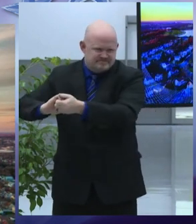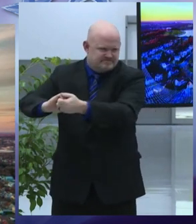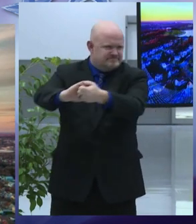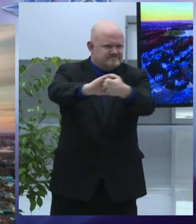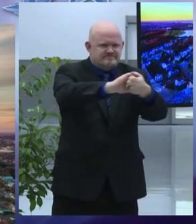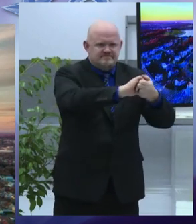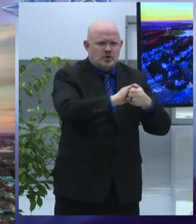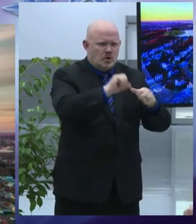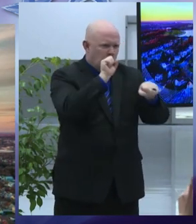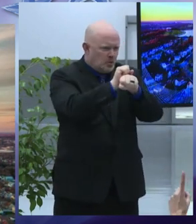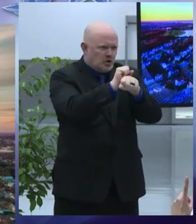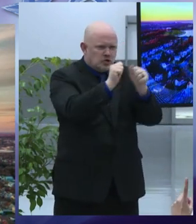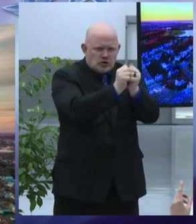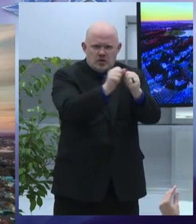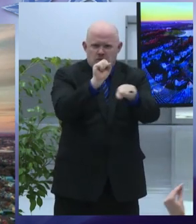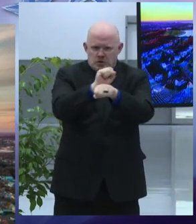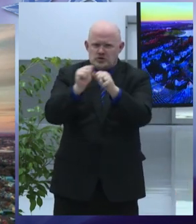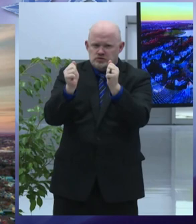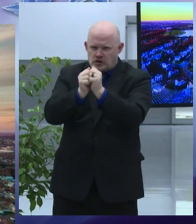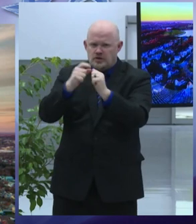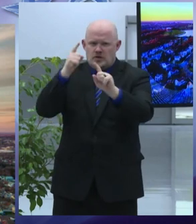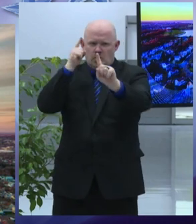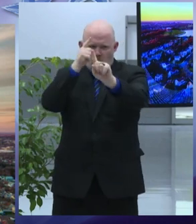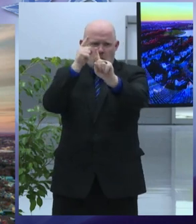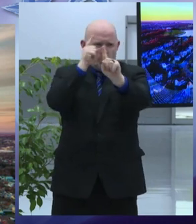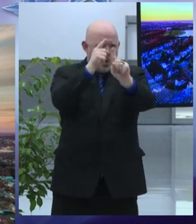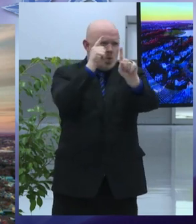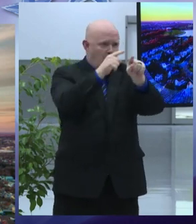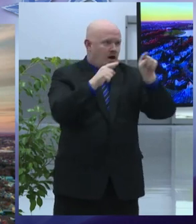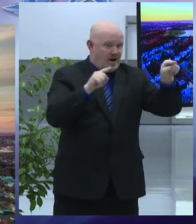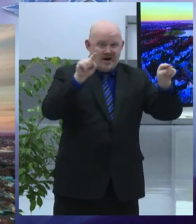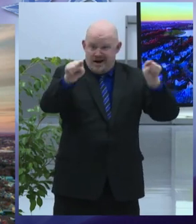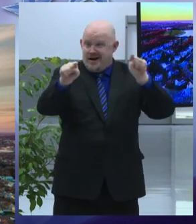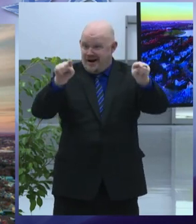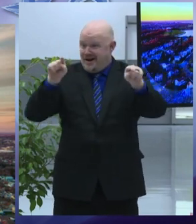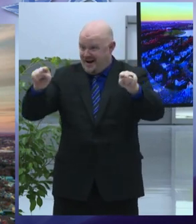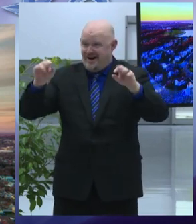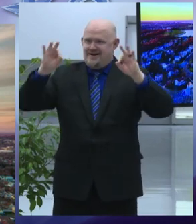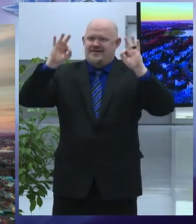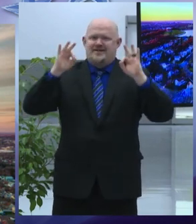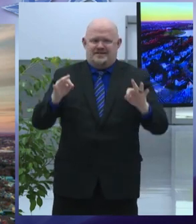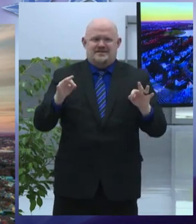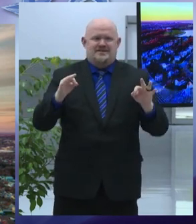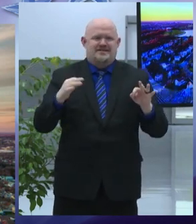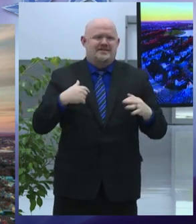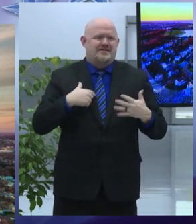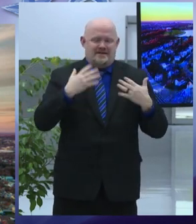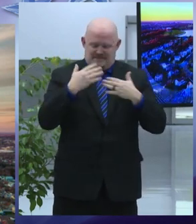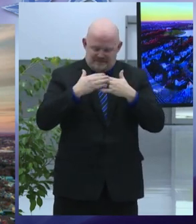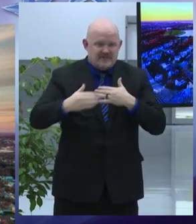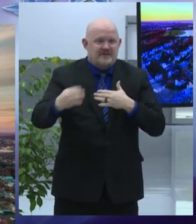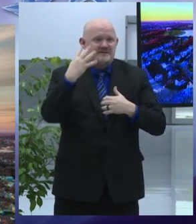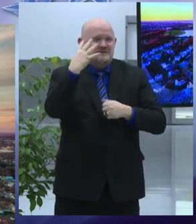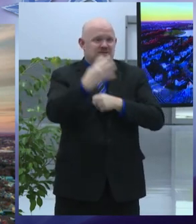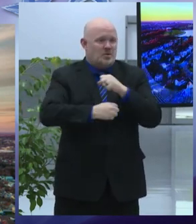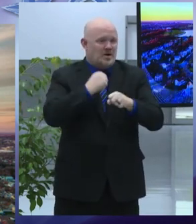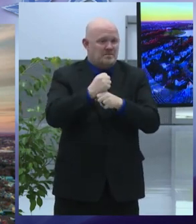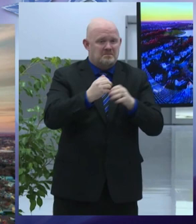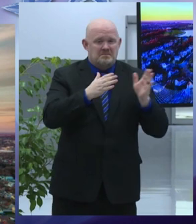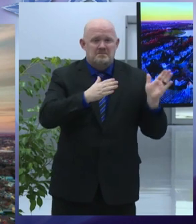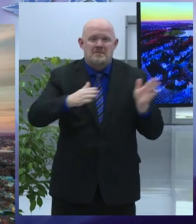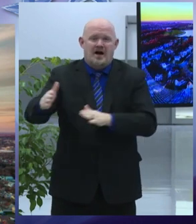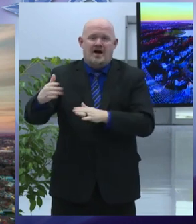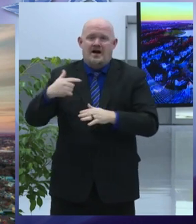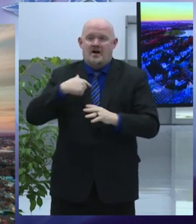collaborate more completely in the next four years I have no ambition greater than to work in partnership with you to speed Syracuse's path